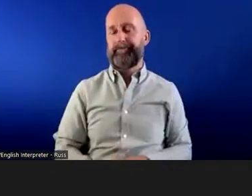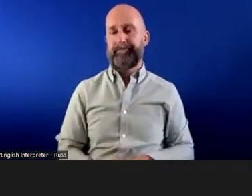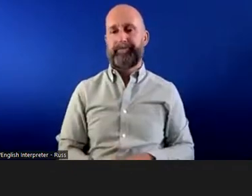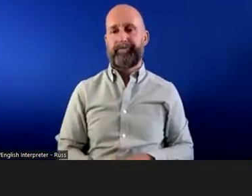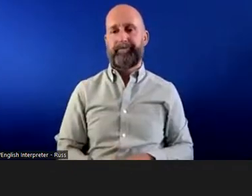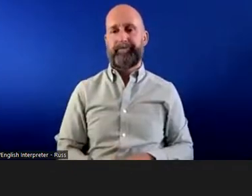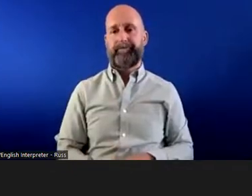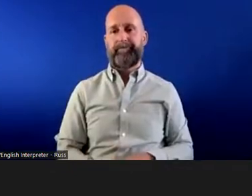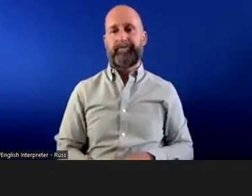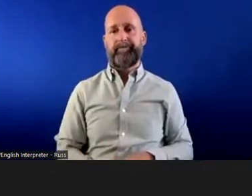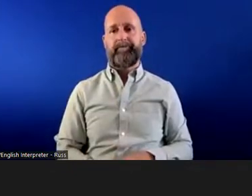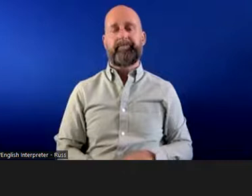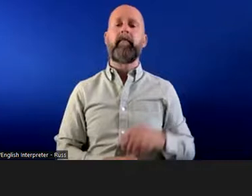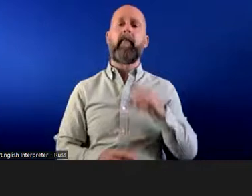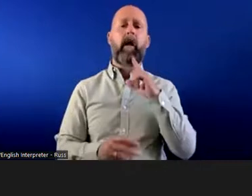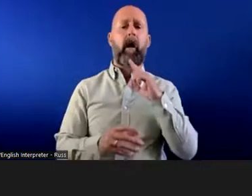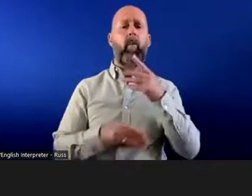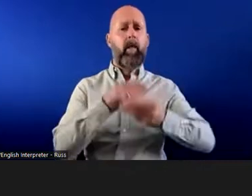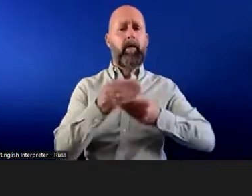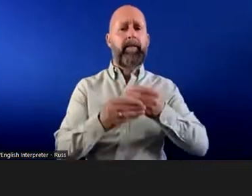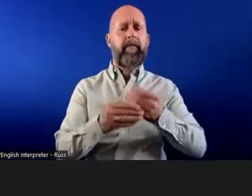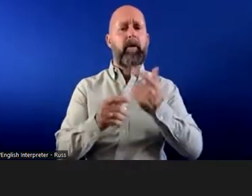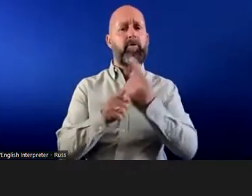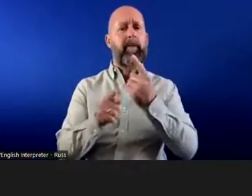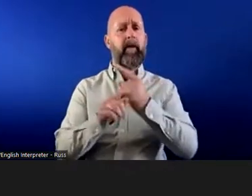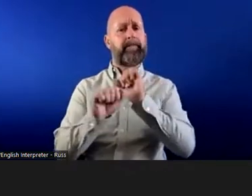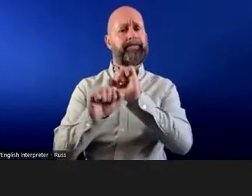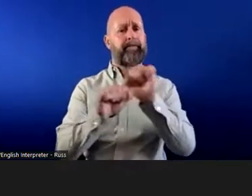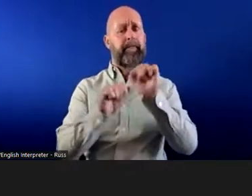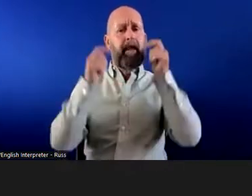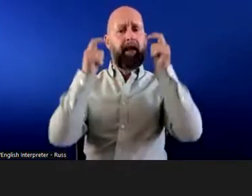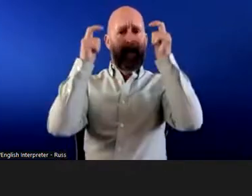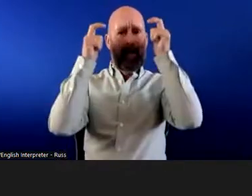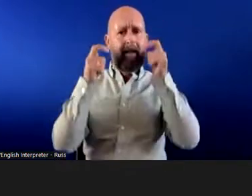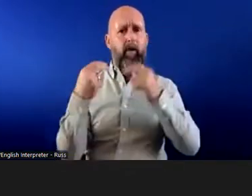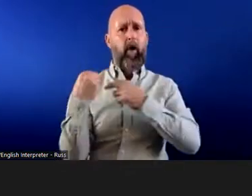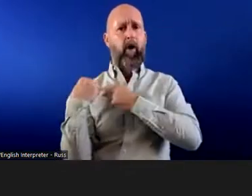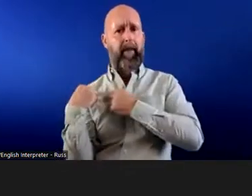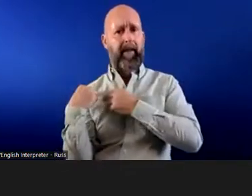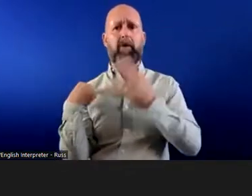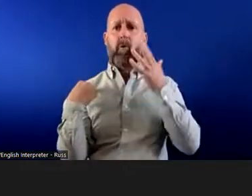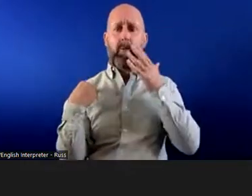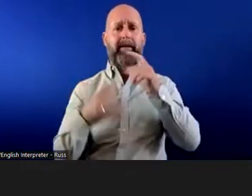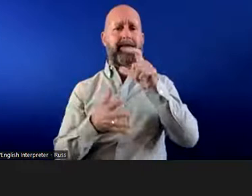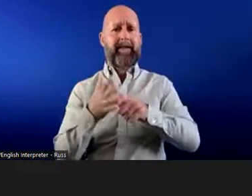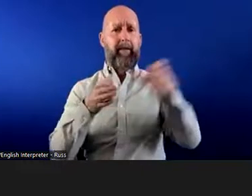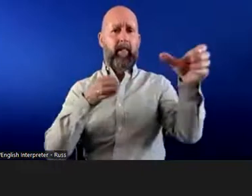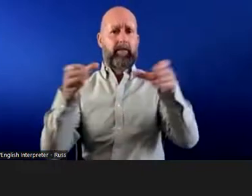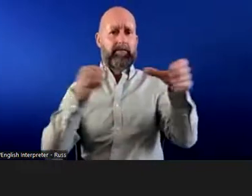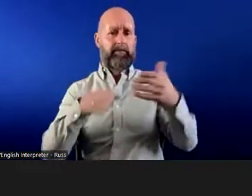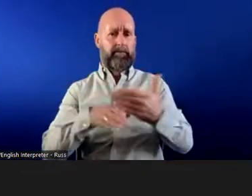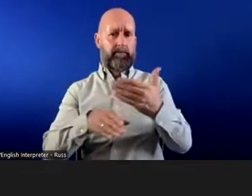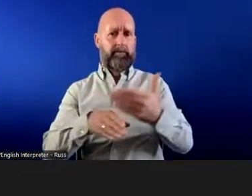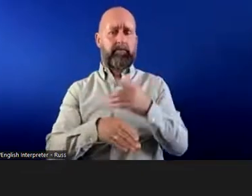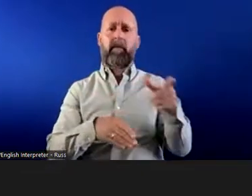I'm going to talk around the legal obligations when employing staff with disability. And this is framed in the